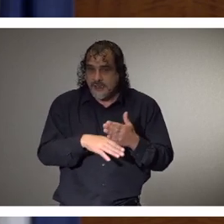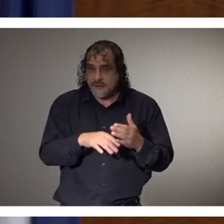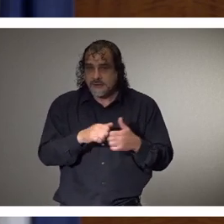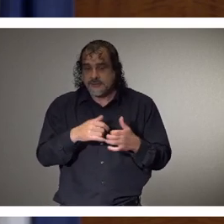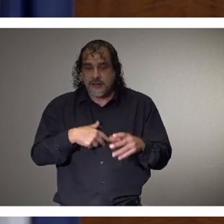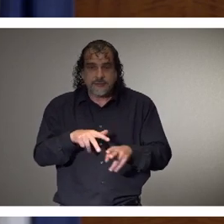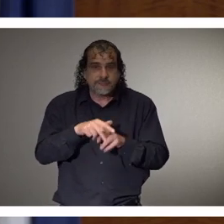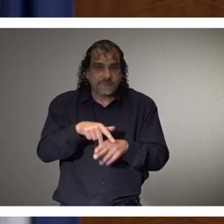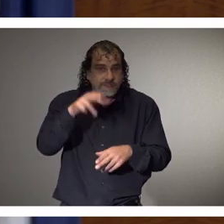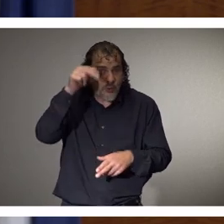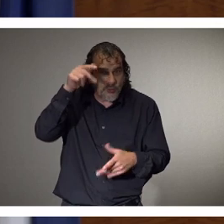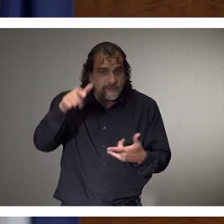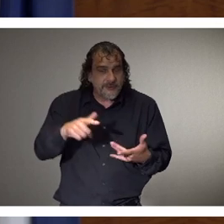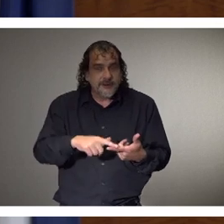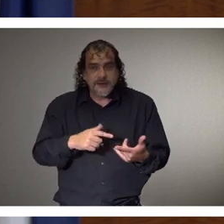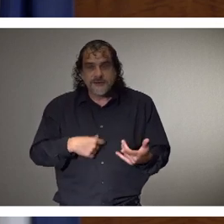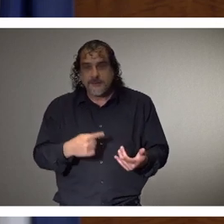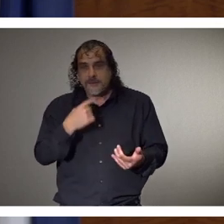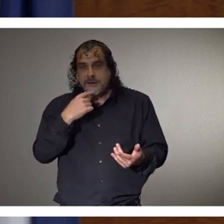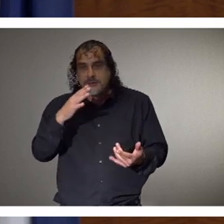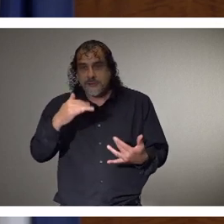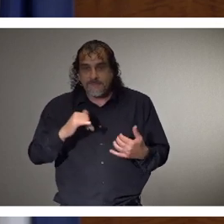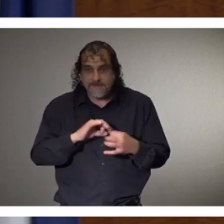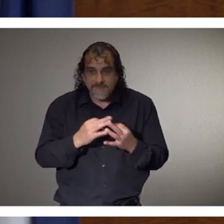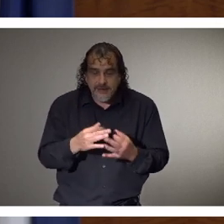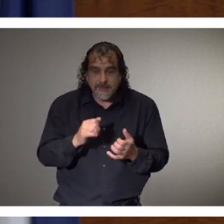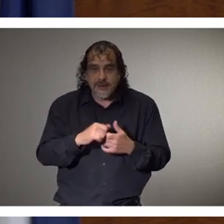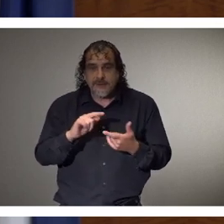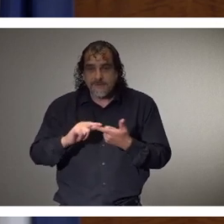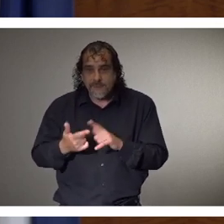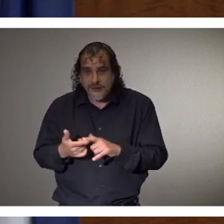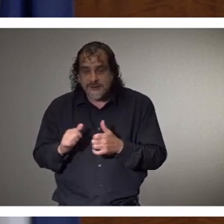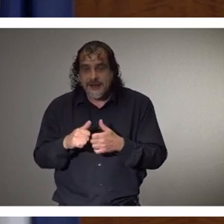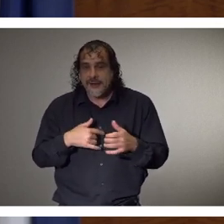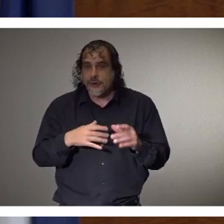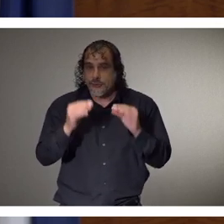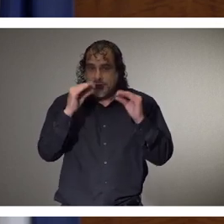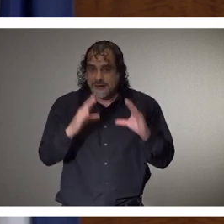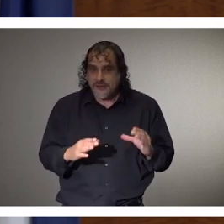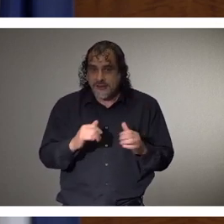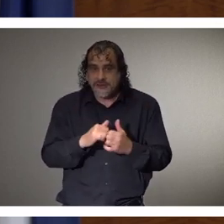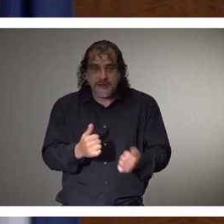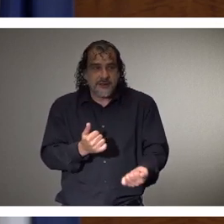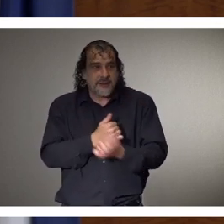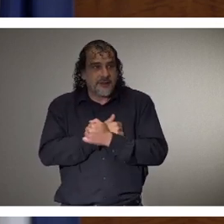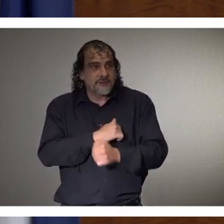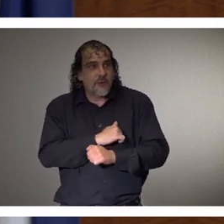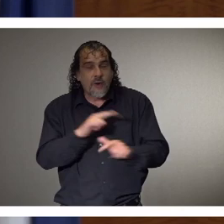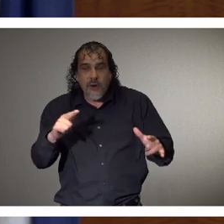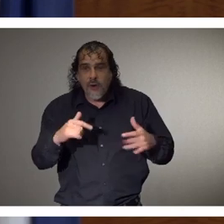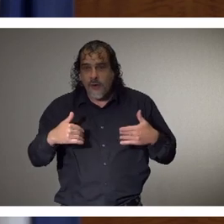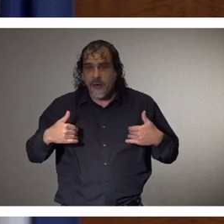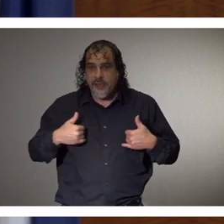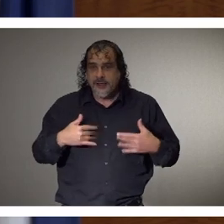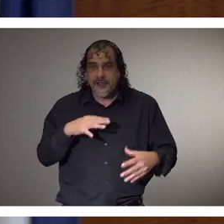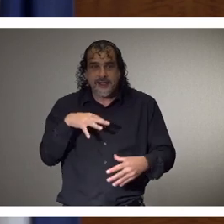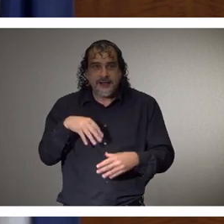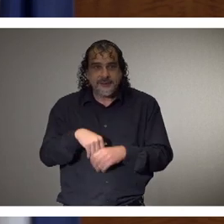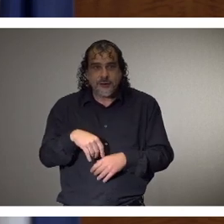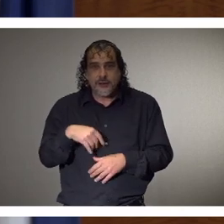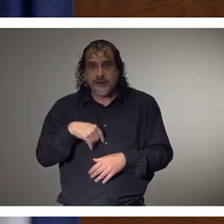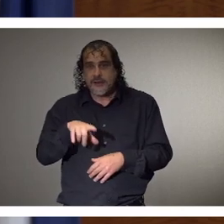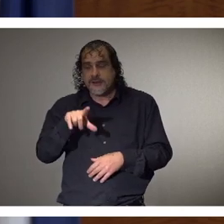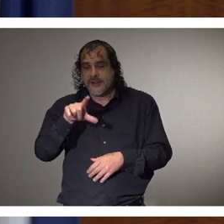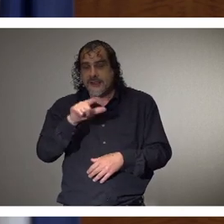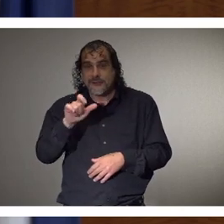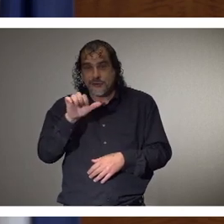horseback riding. She misses her family, her friends, and her teachers. She loves all animals including lizards.